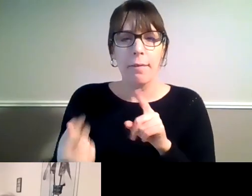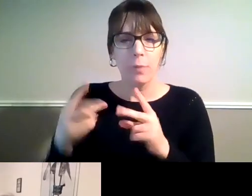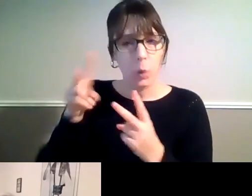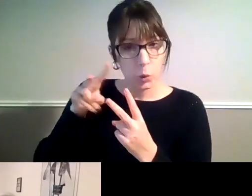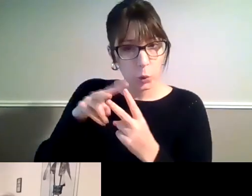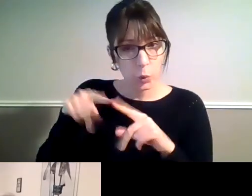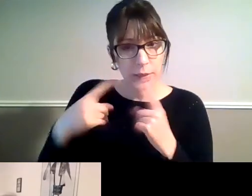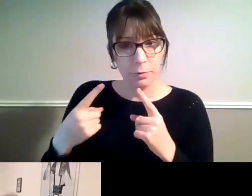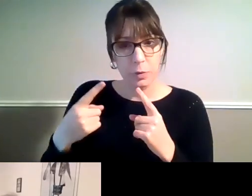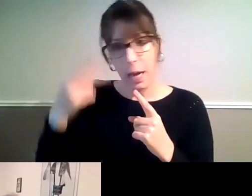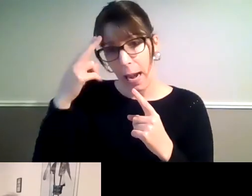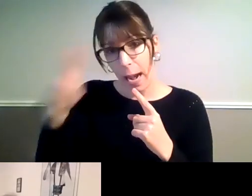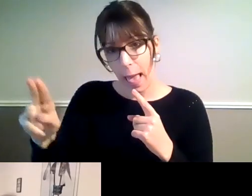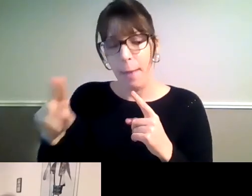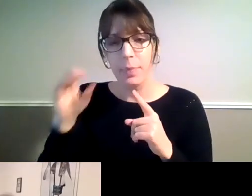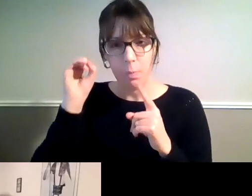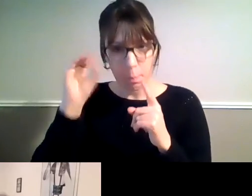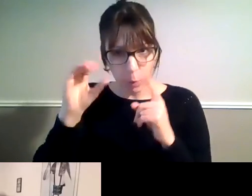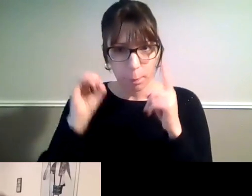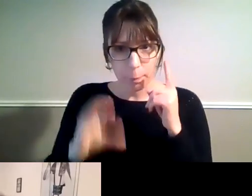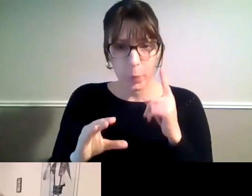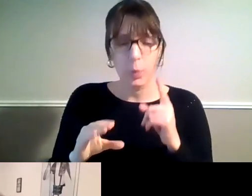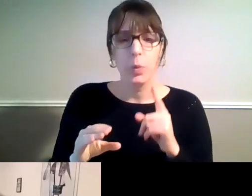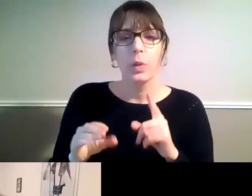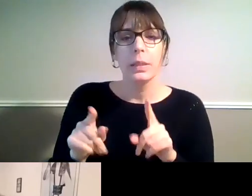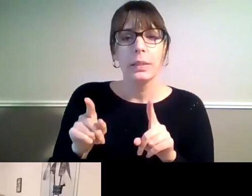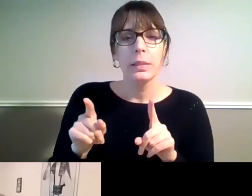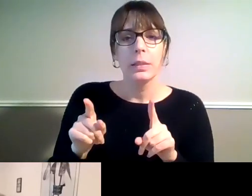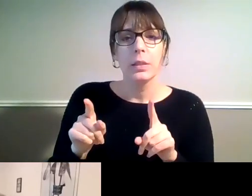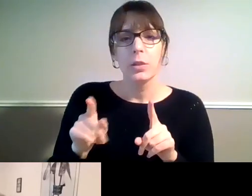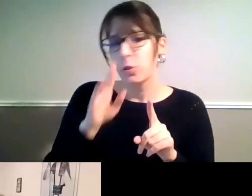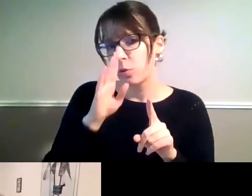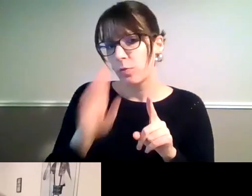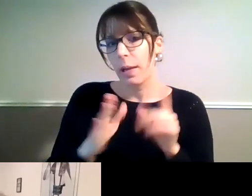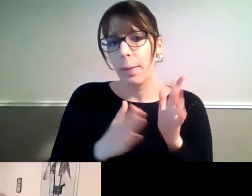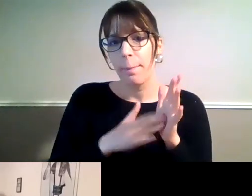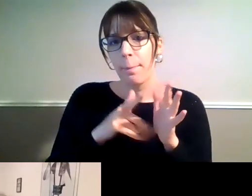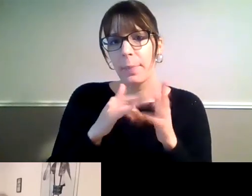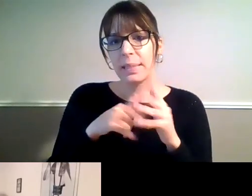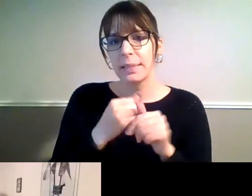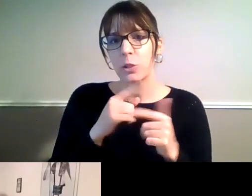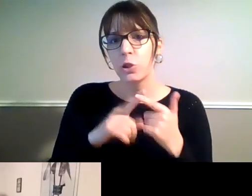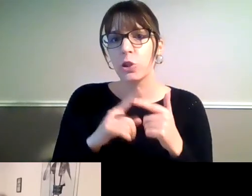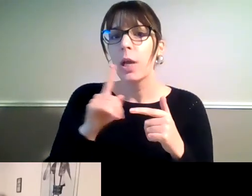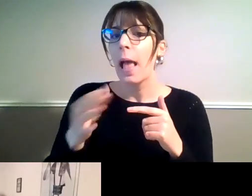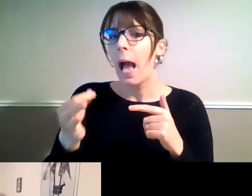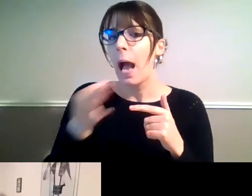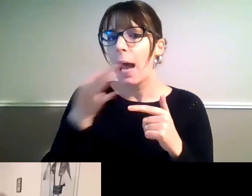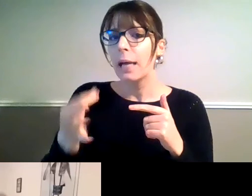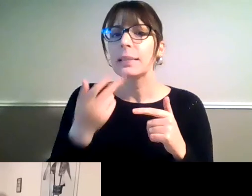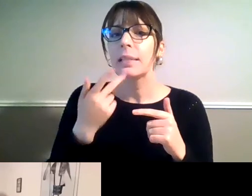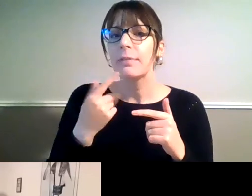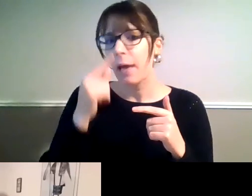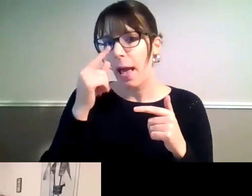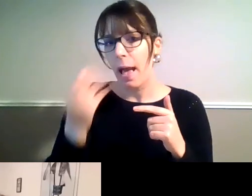different people monitoring the chat as a direct message. But they're asking if there's any other profoundly deaf people